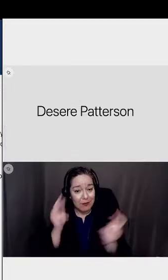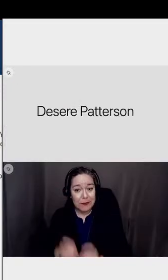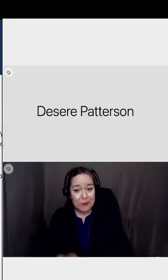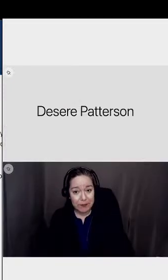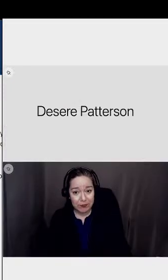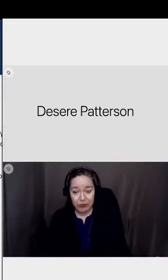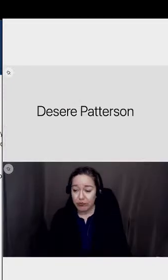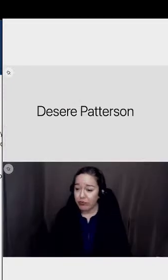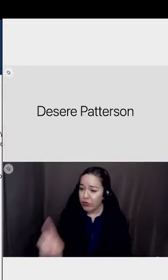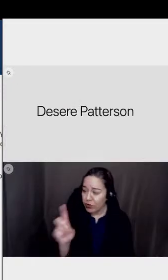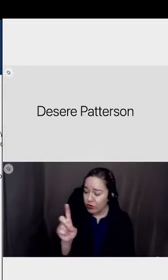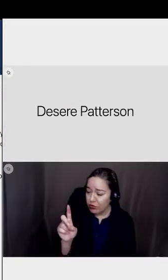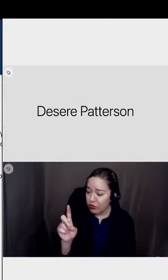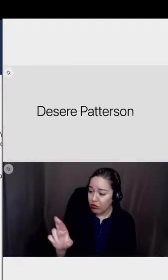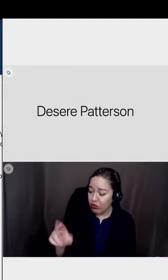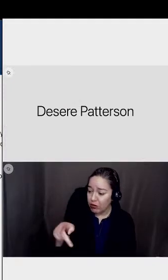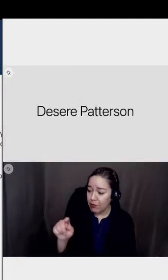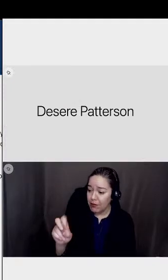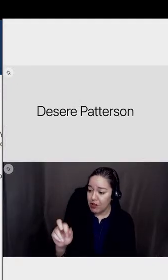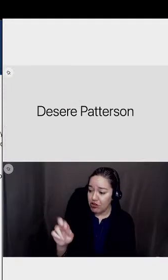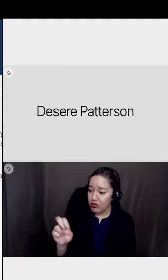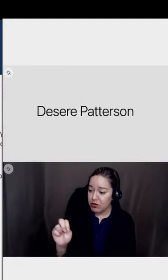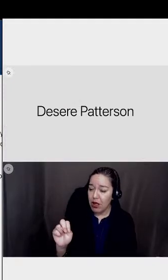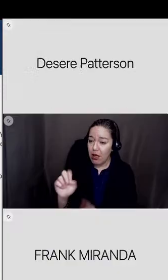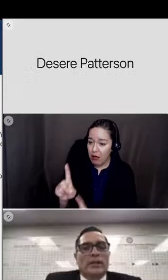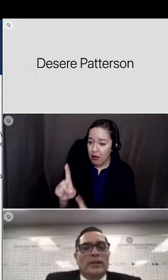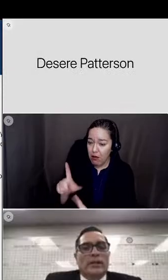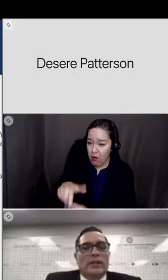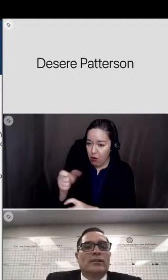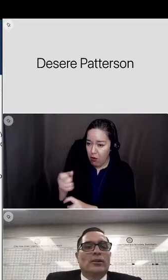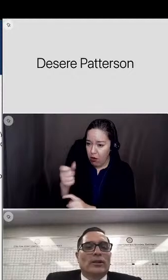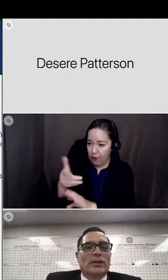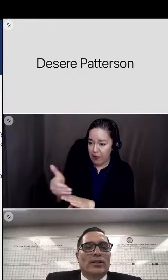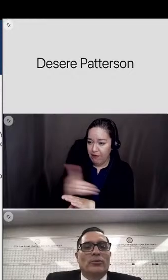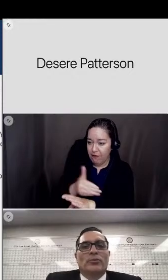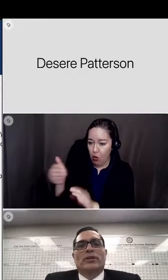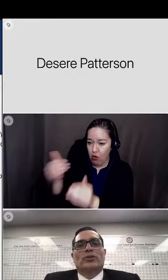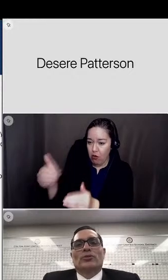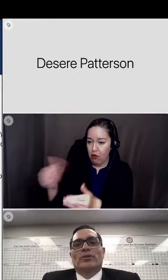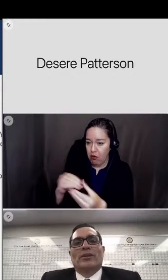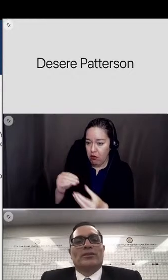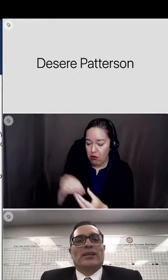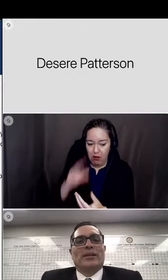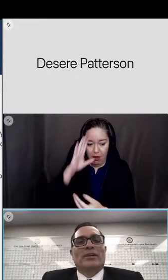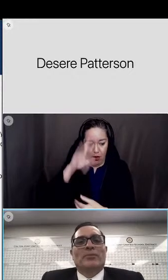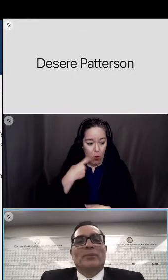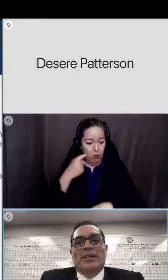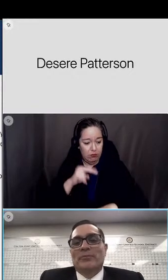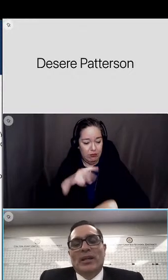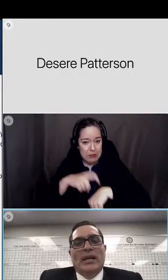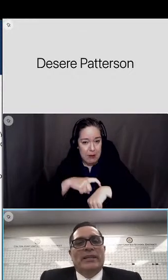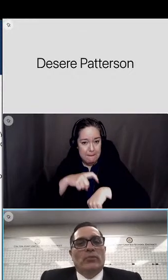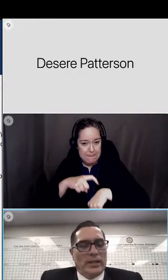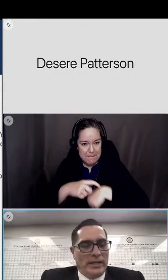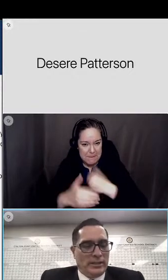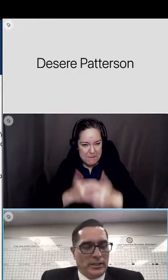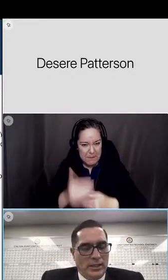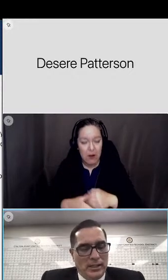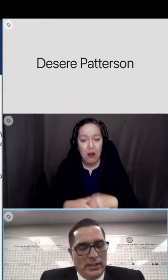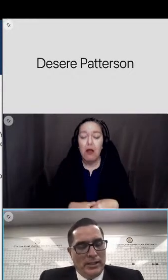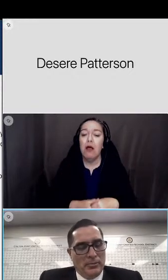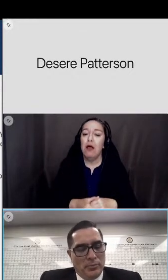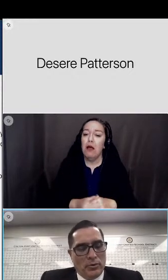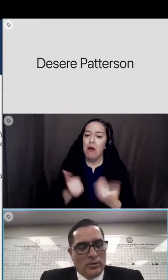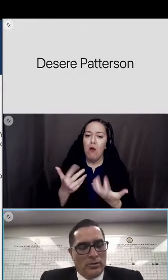Dr. Peterson, before you move forward, and I know we're running short on time here, but I did want to